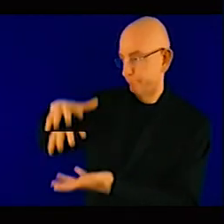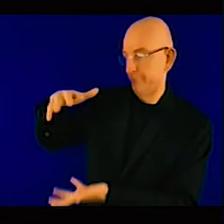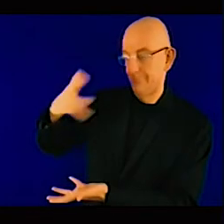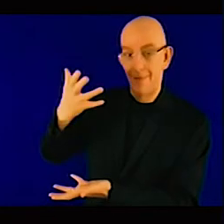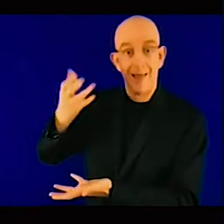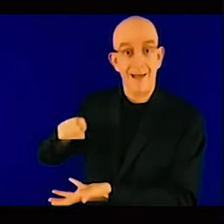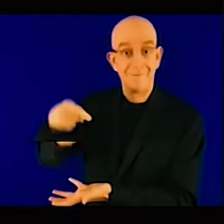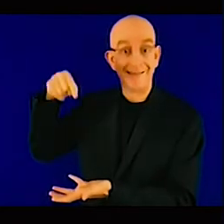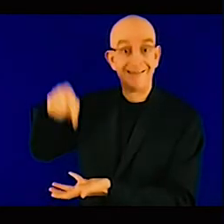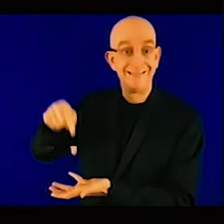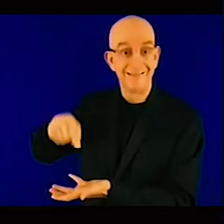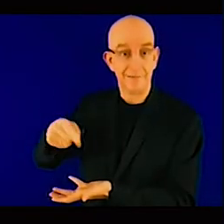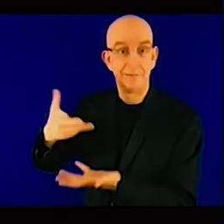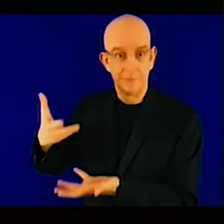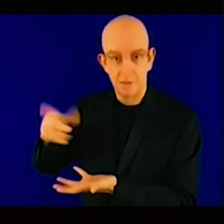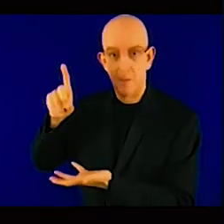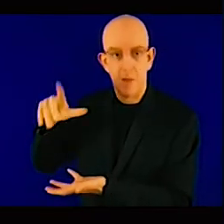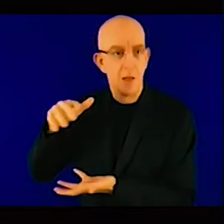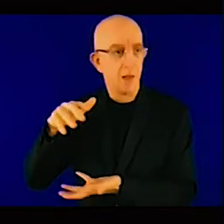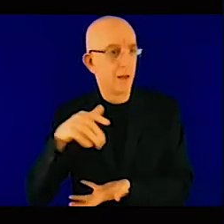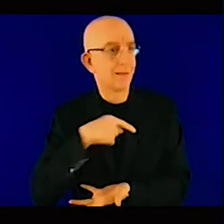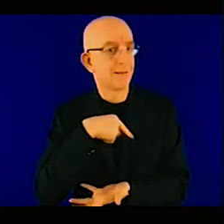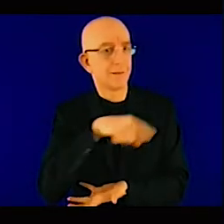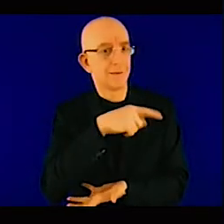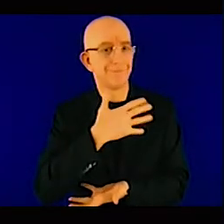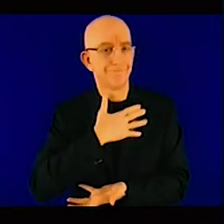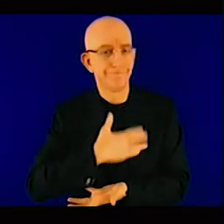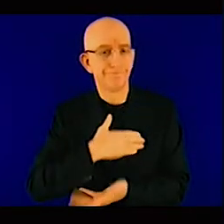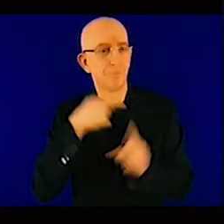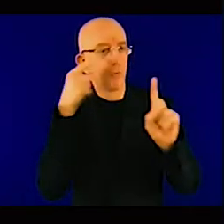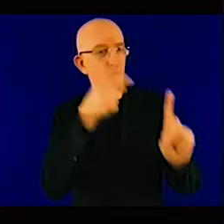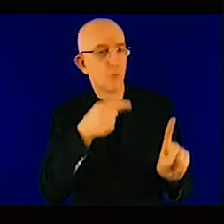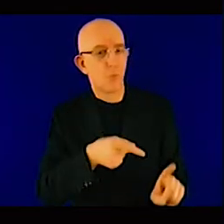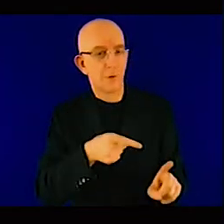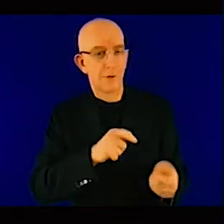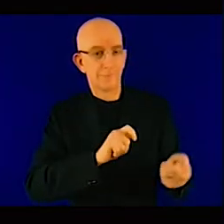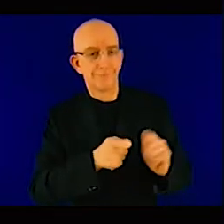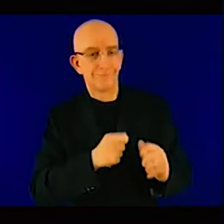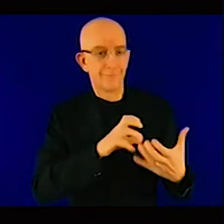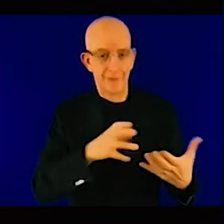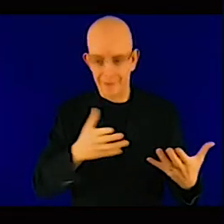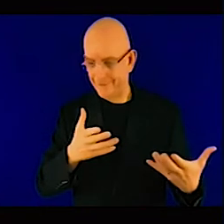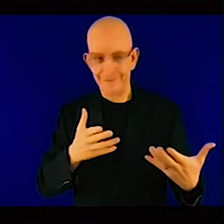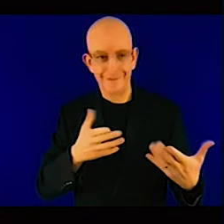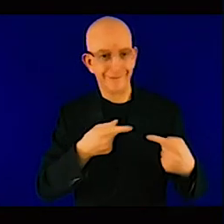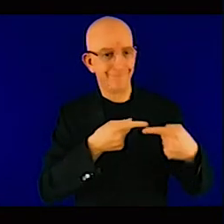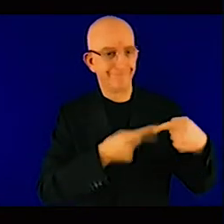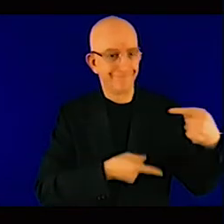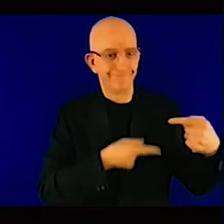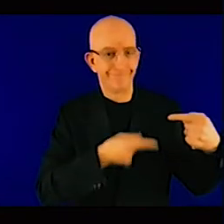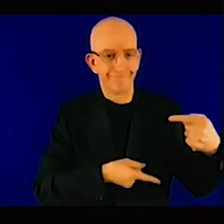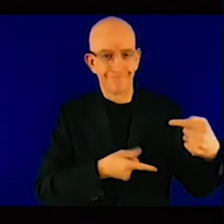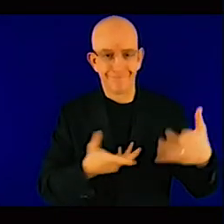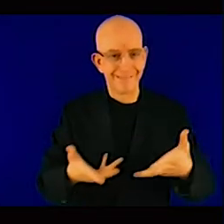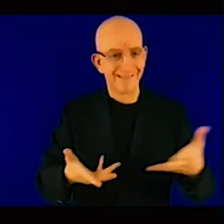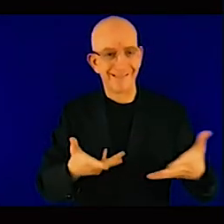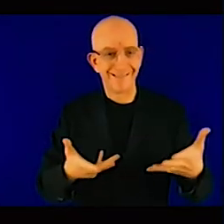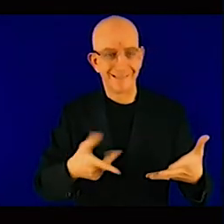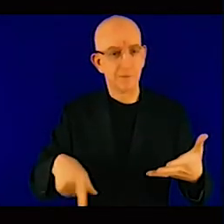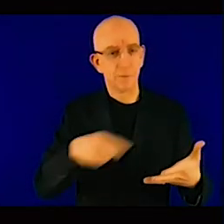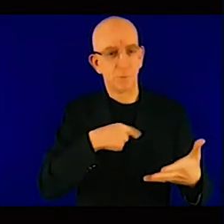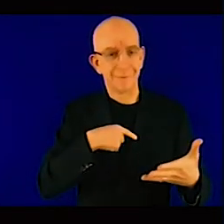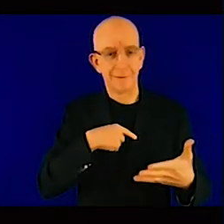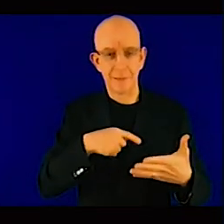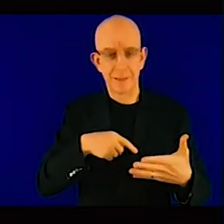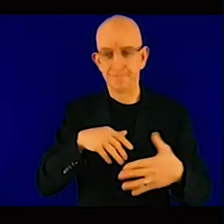uh, strategies. I want to, um, see if, if Charlemagne wants to jump in. Um, you, I mean,